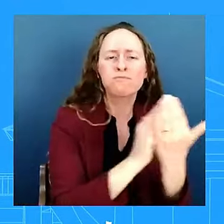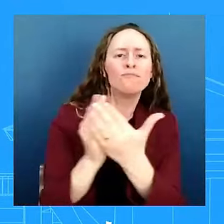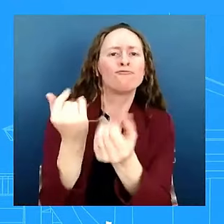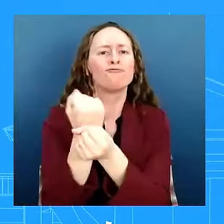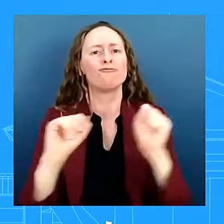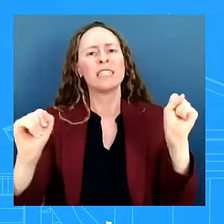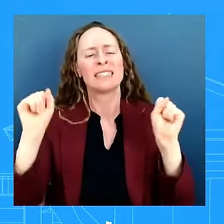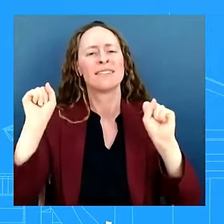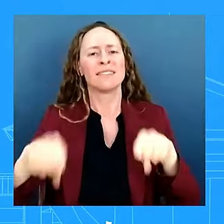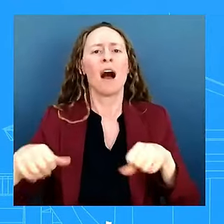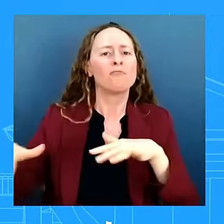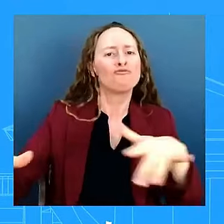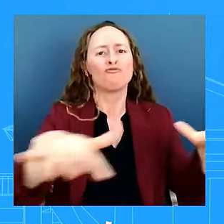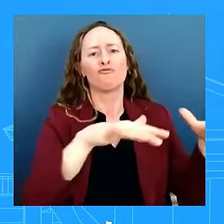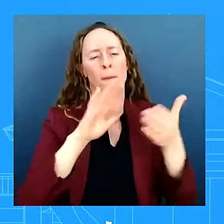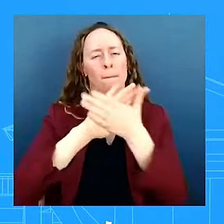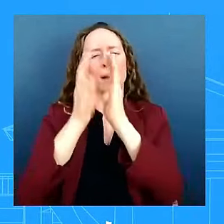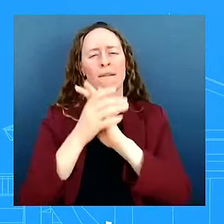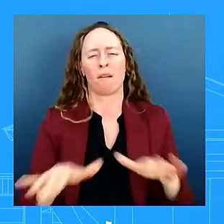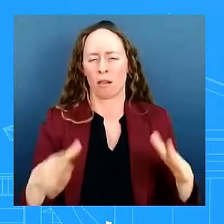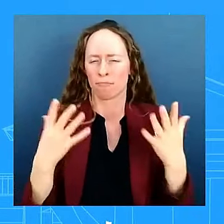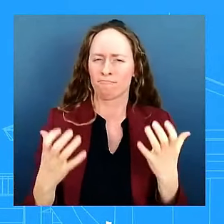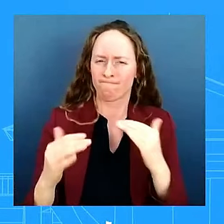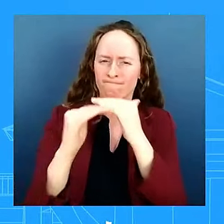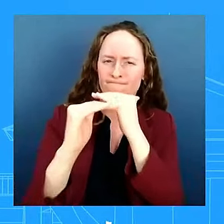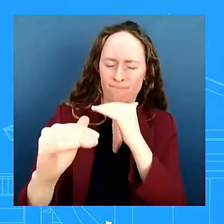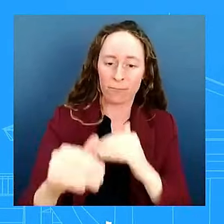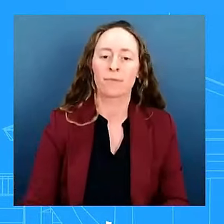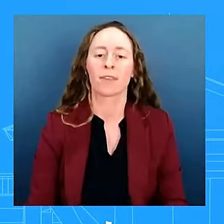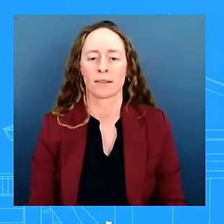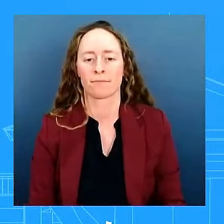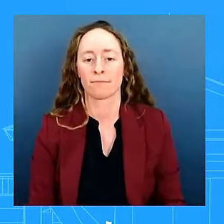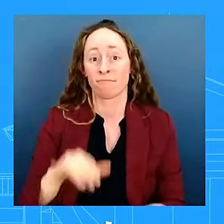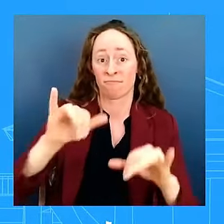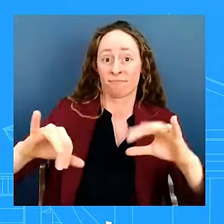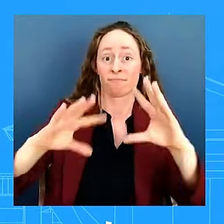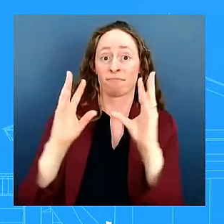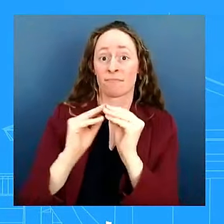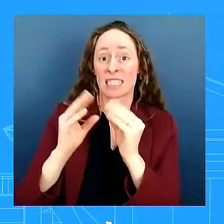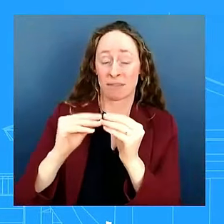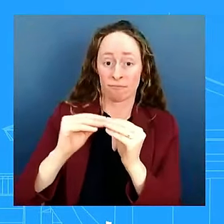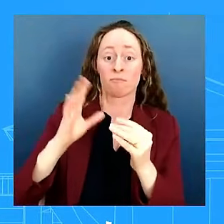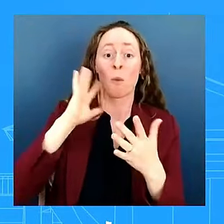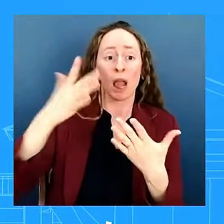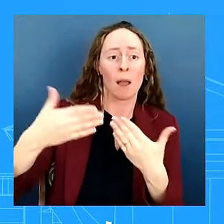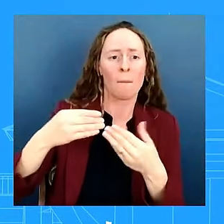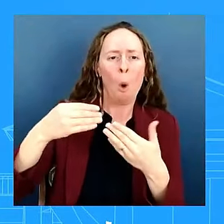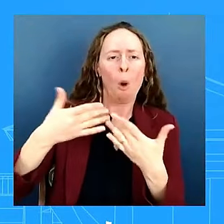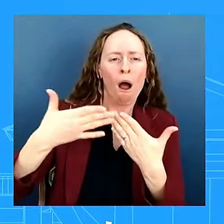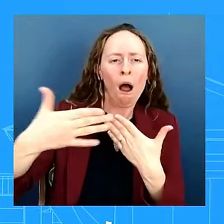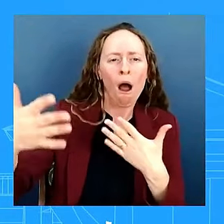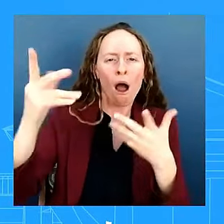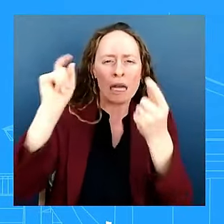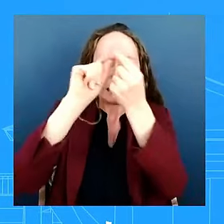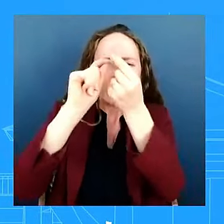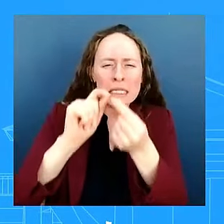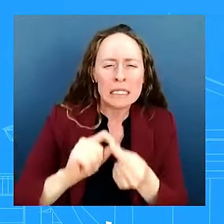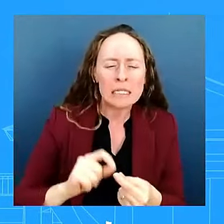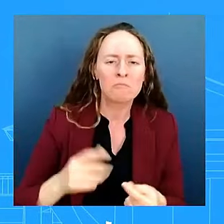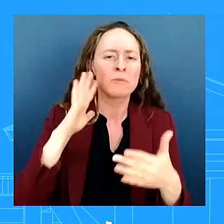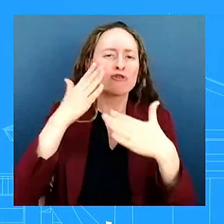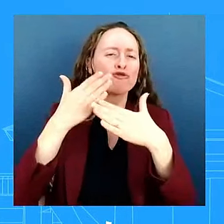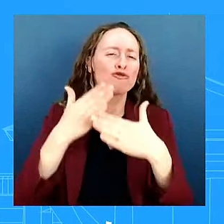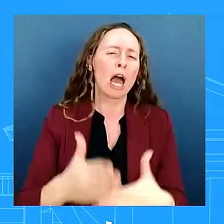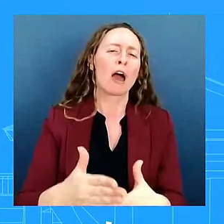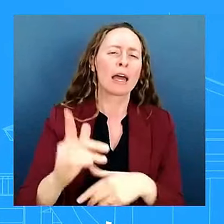will have more uh more of the wilmington specific uh base details uh in days ahead of this particular uh